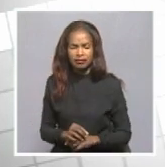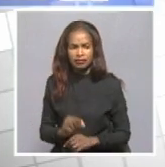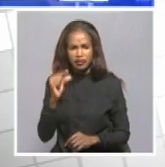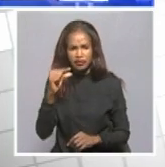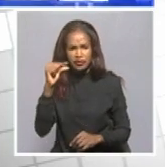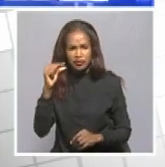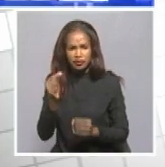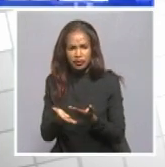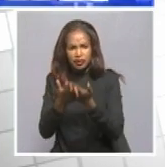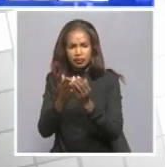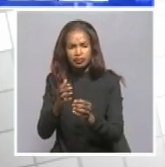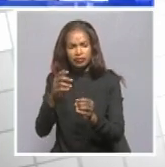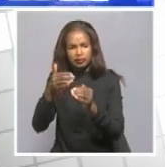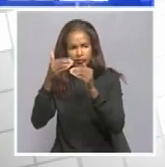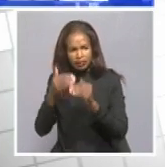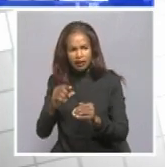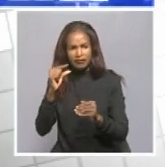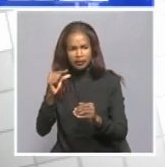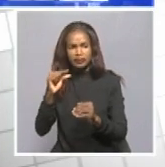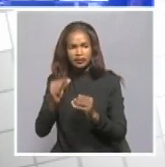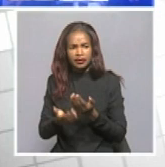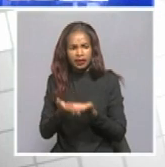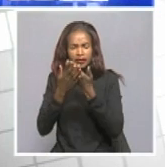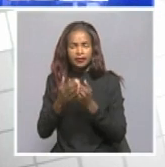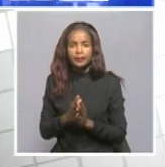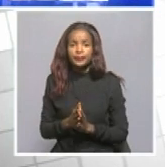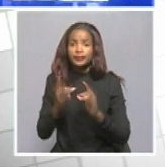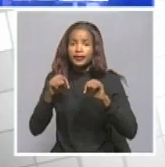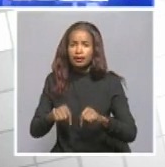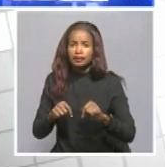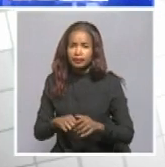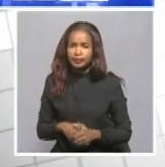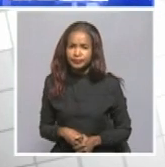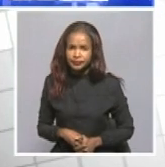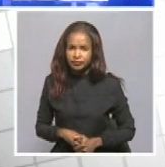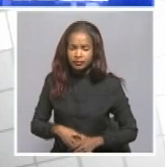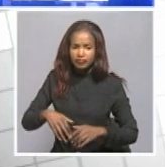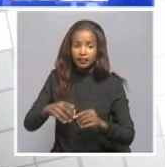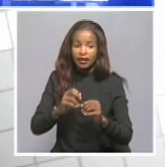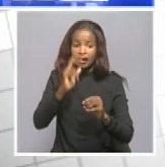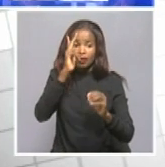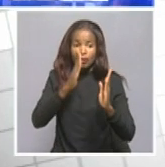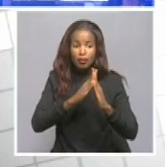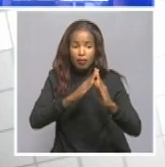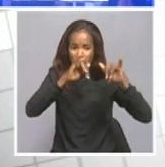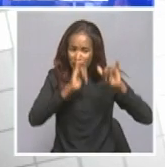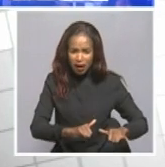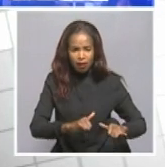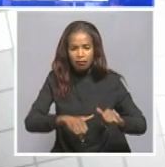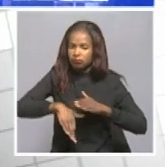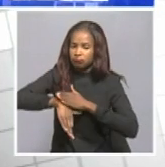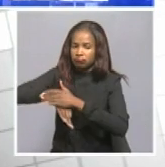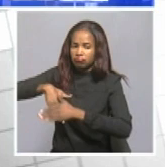Now, know that the lockdown will now affect the whole country. Will the arrangements also be